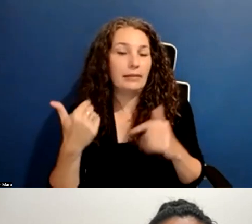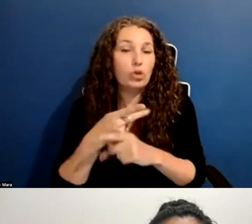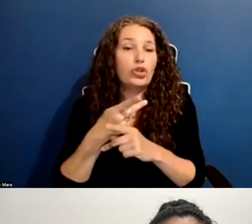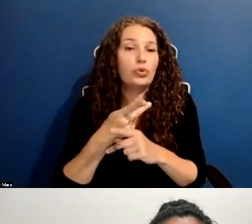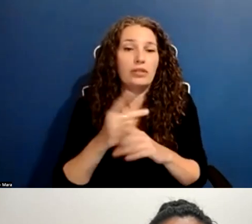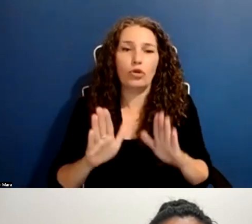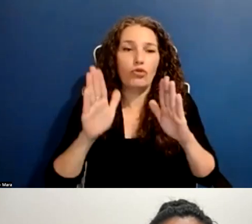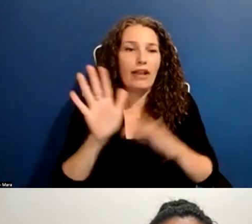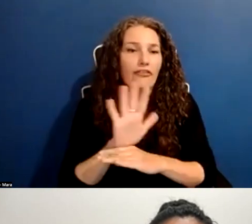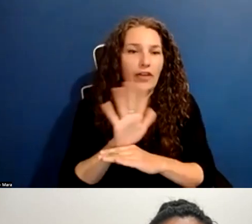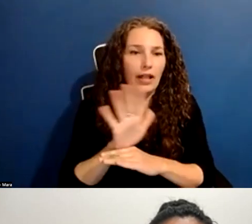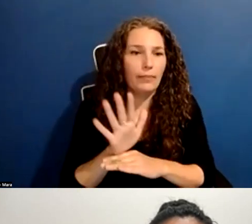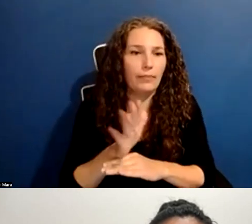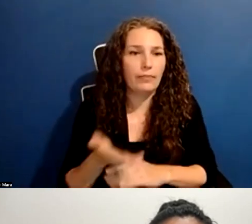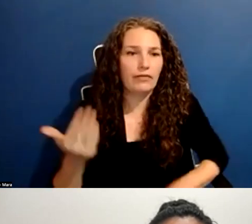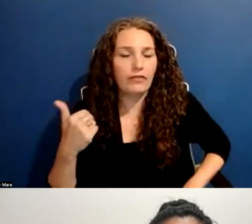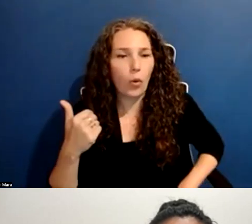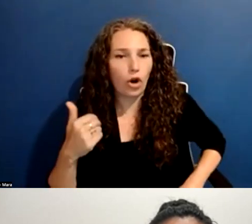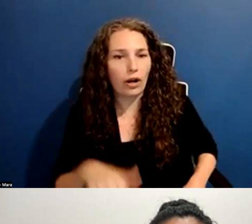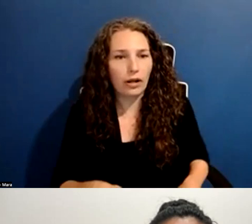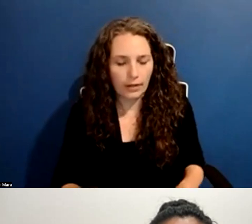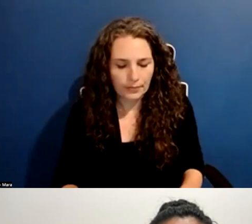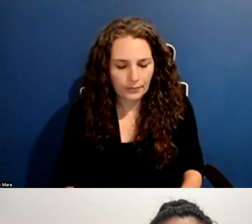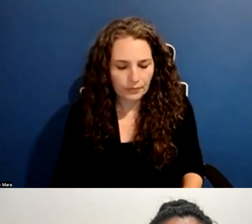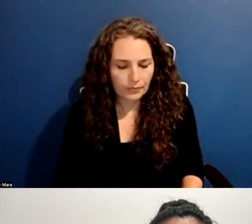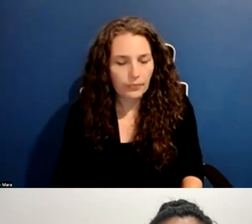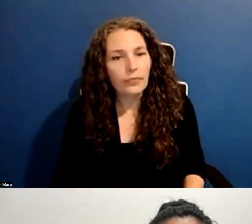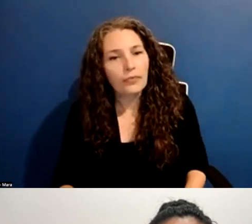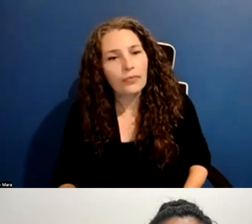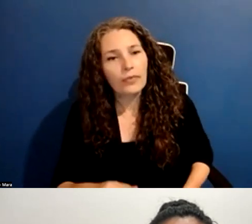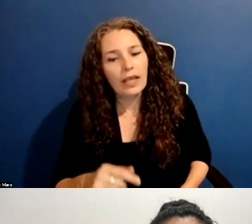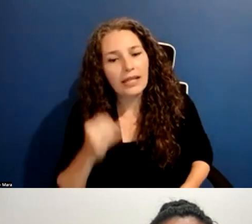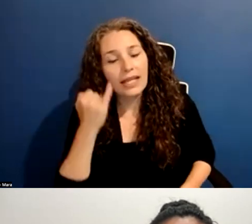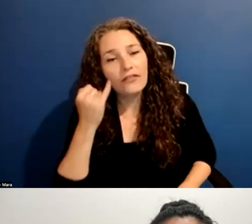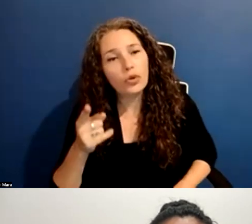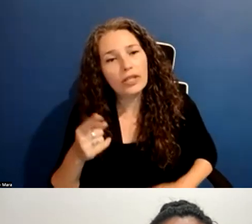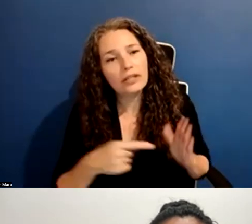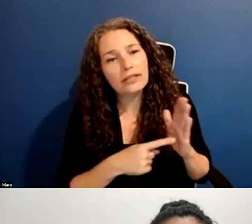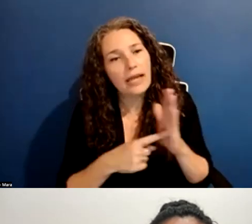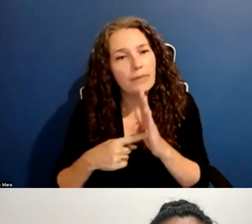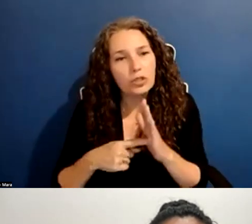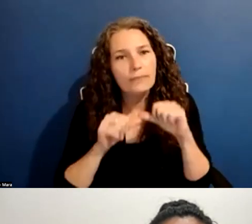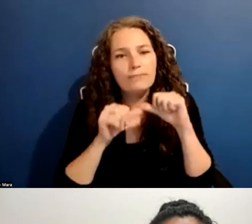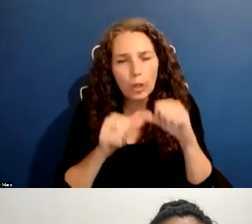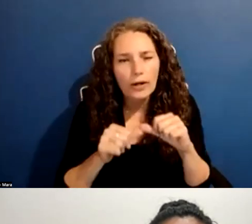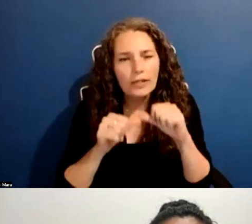demonstrating persistence. If you can demonstrate persistence in kind of personal relationships and relationships with potential financiers, that